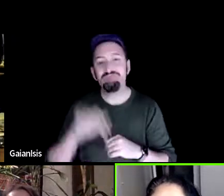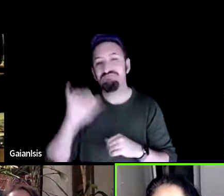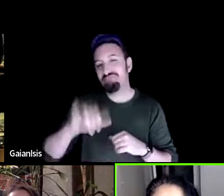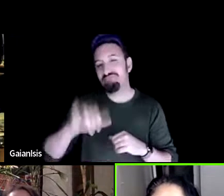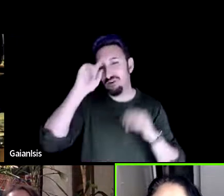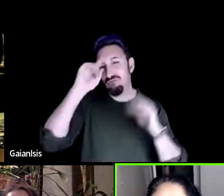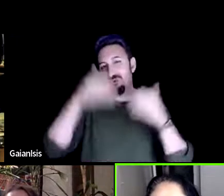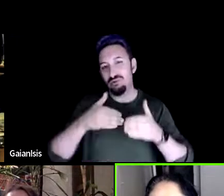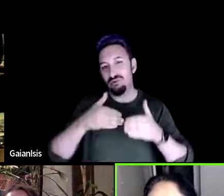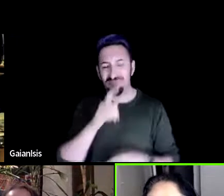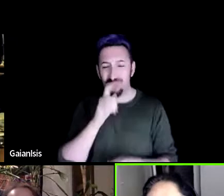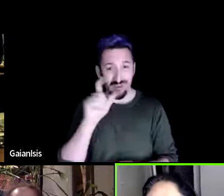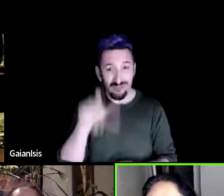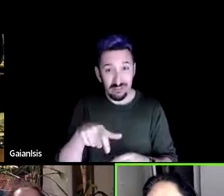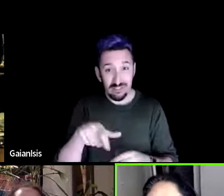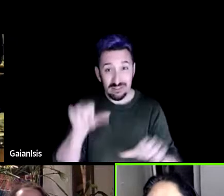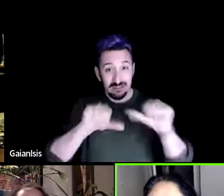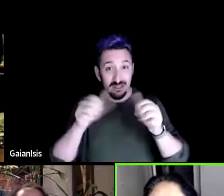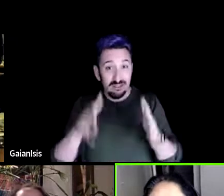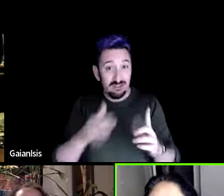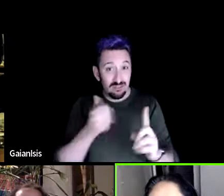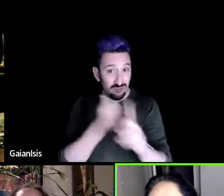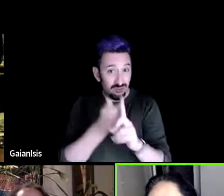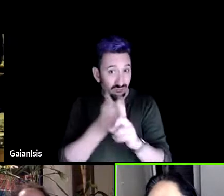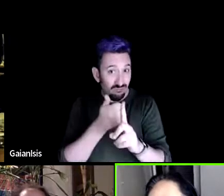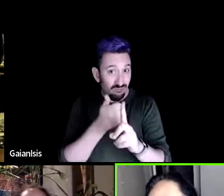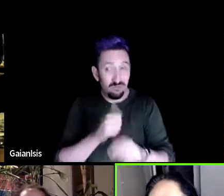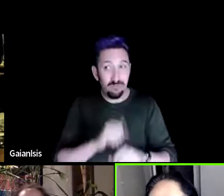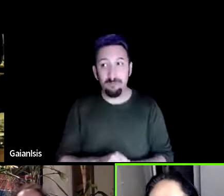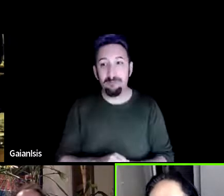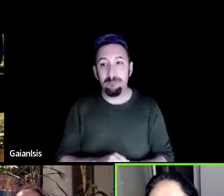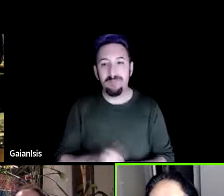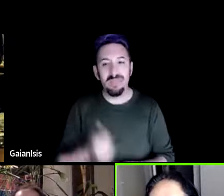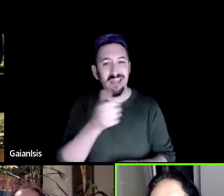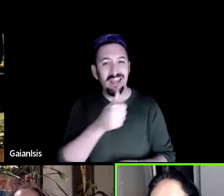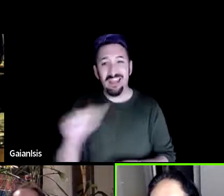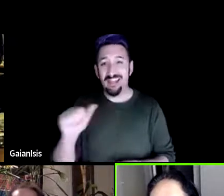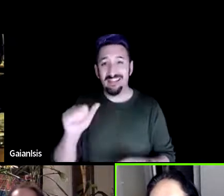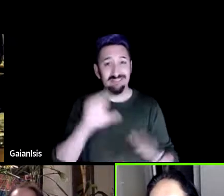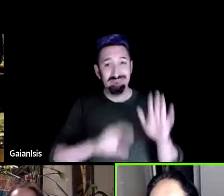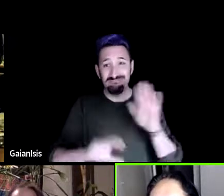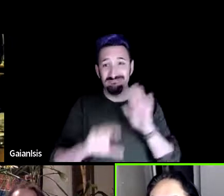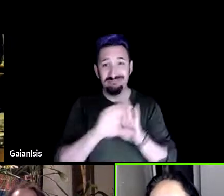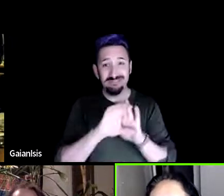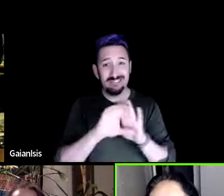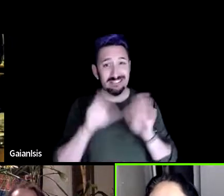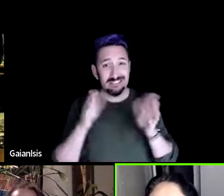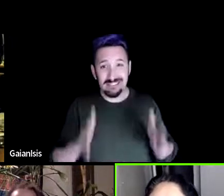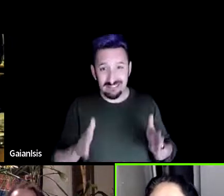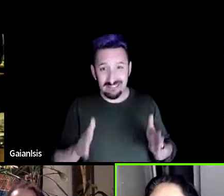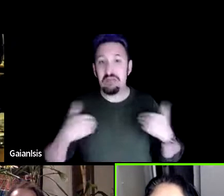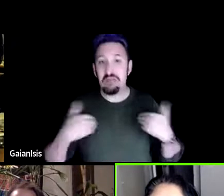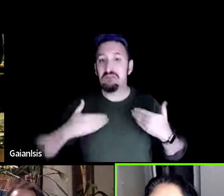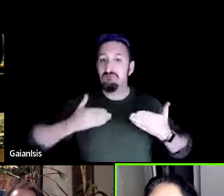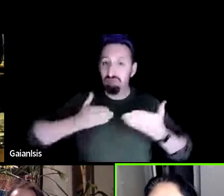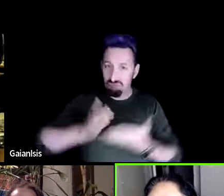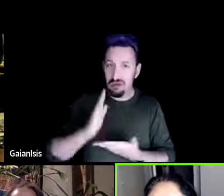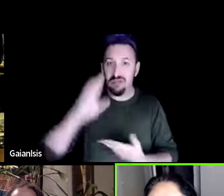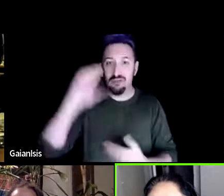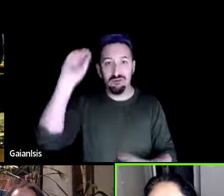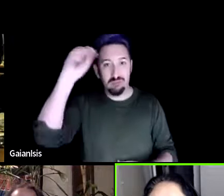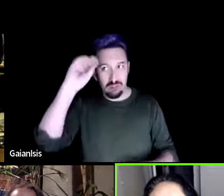to do it um any citizen has the right to have an opinion about how we manage our lands